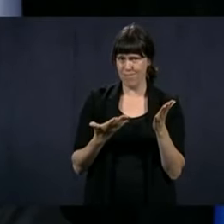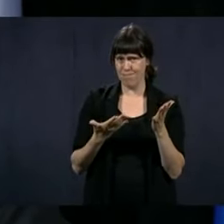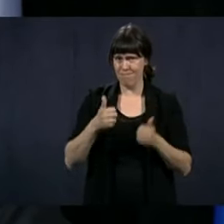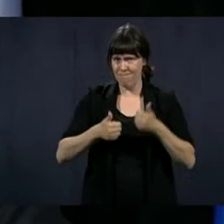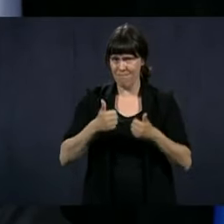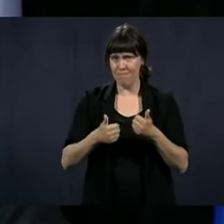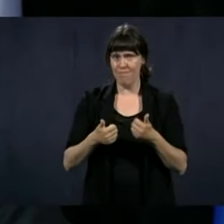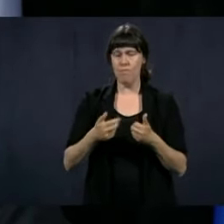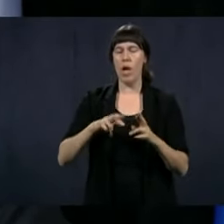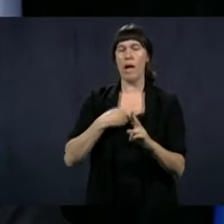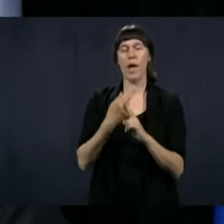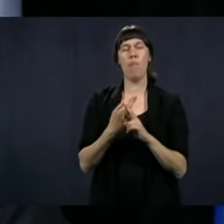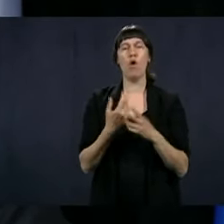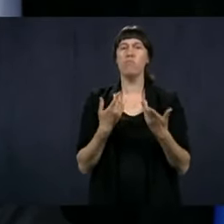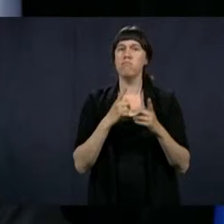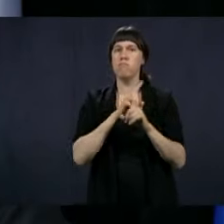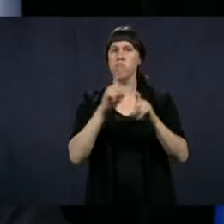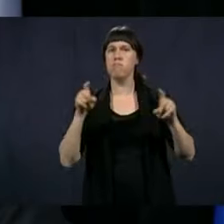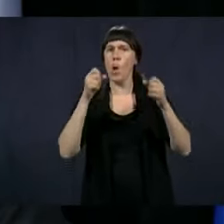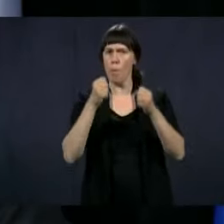Well, we are looking at different scenarios.